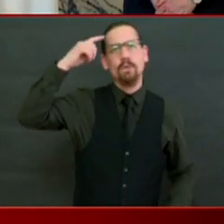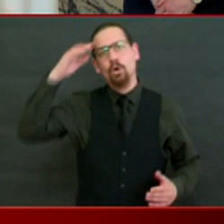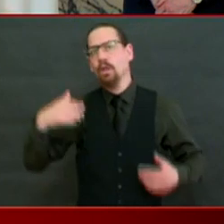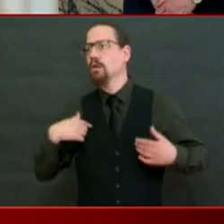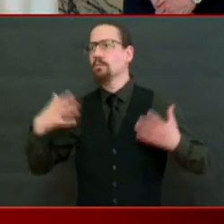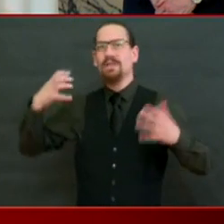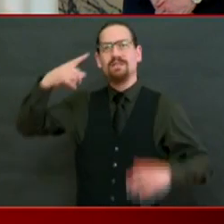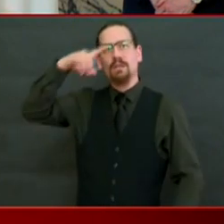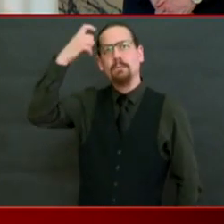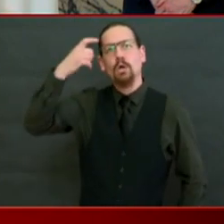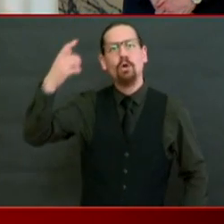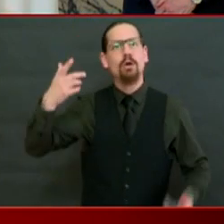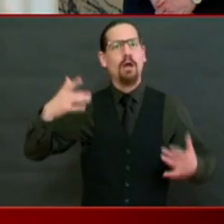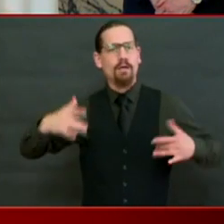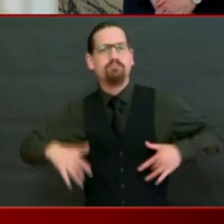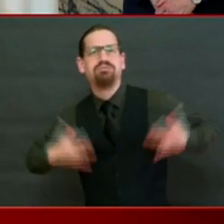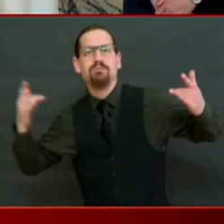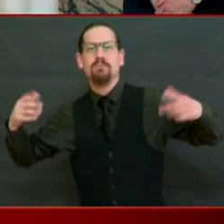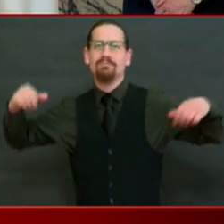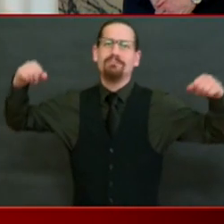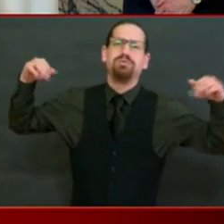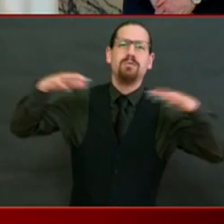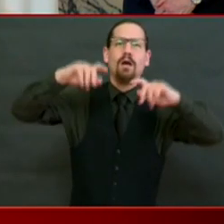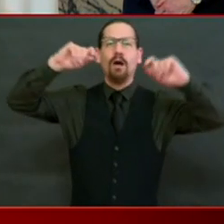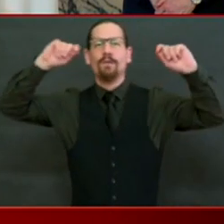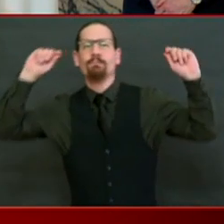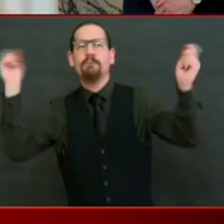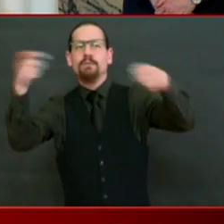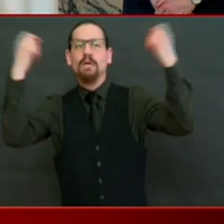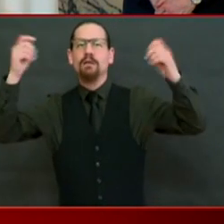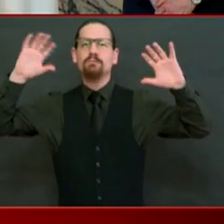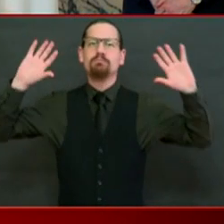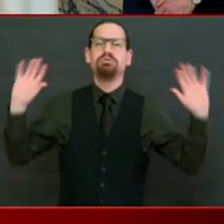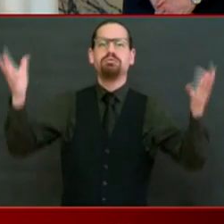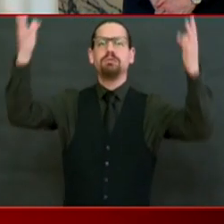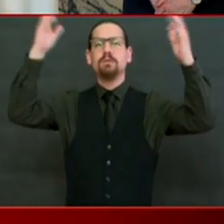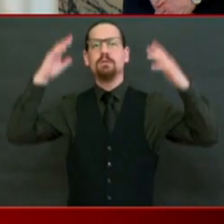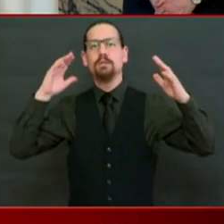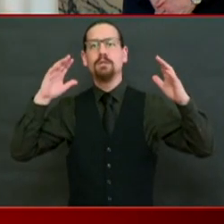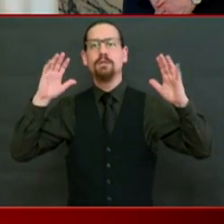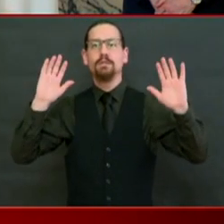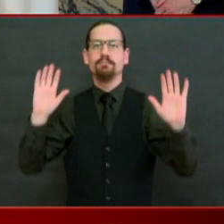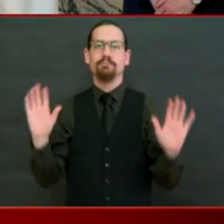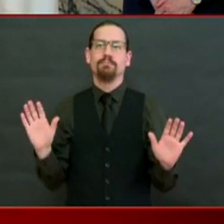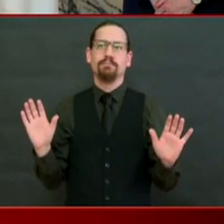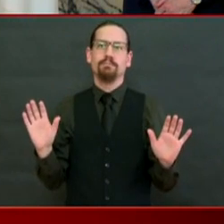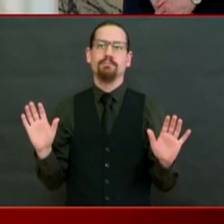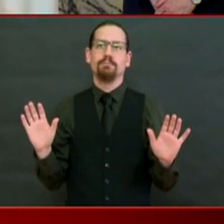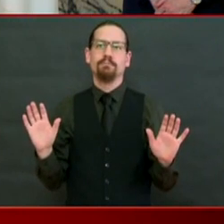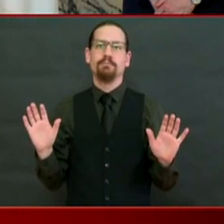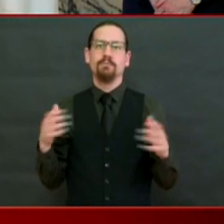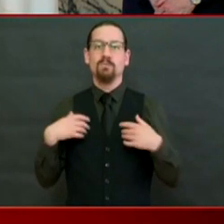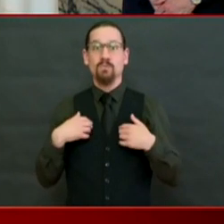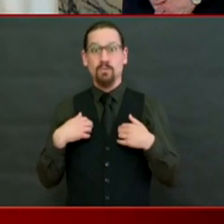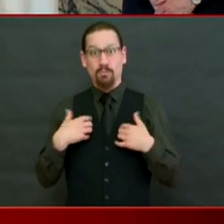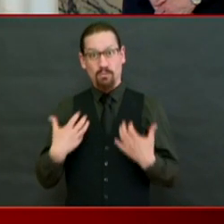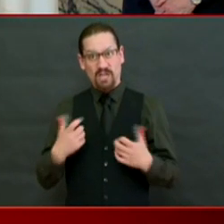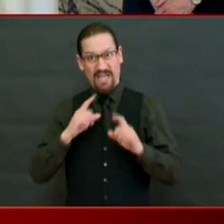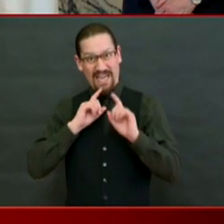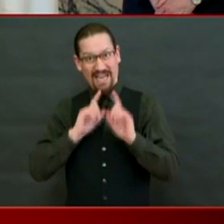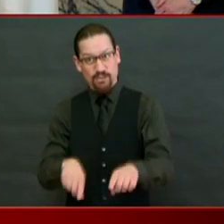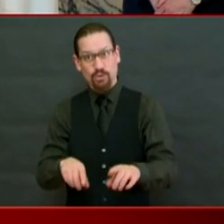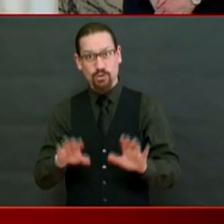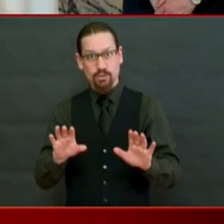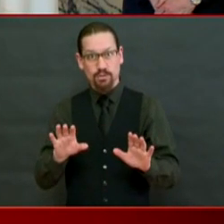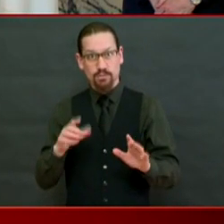And that is a question I would like to endeavor to answer. But I want to warn you that it's not a perfect answer. But since I'm